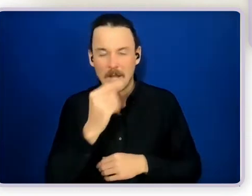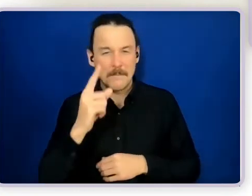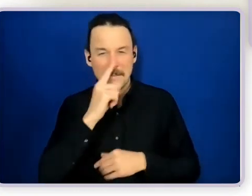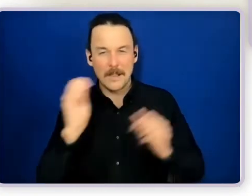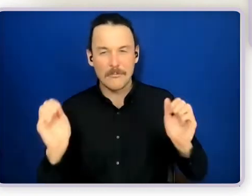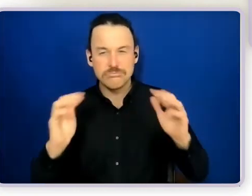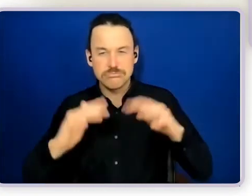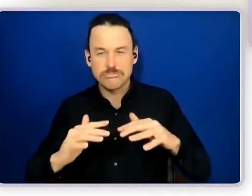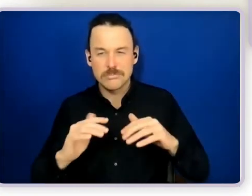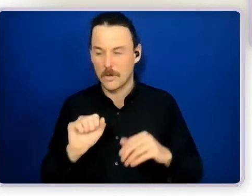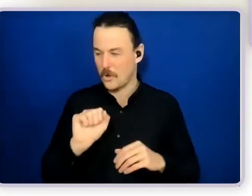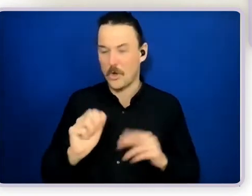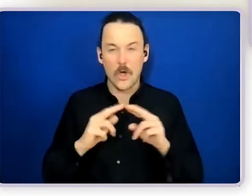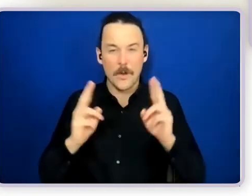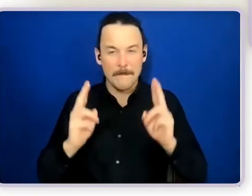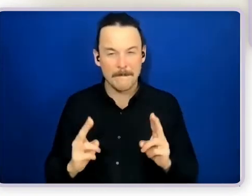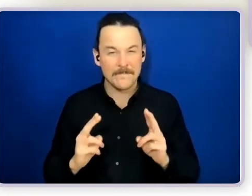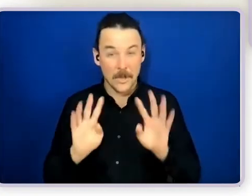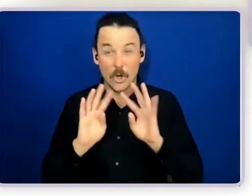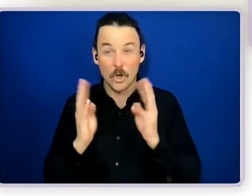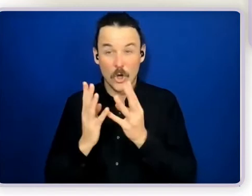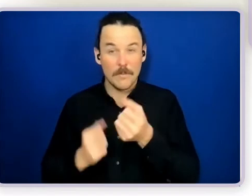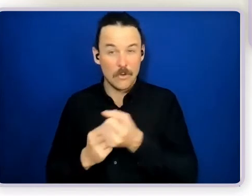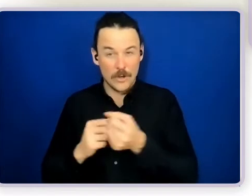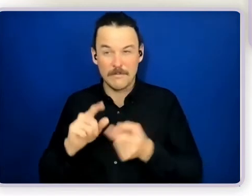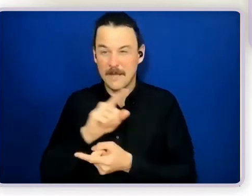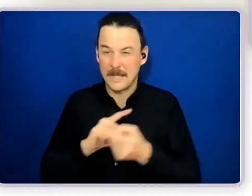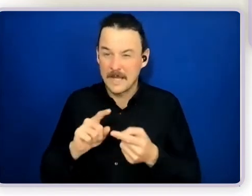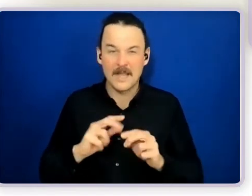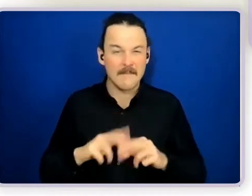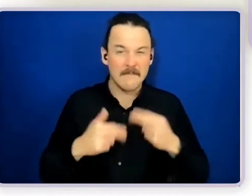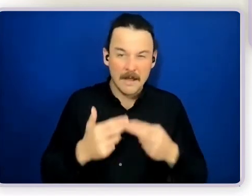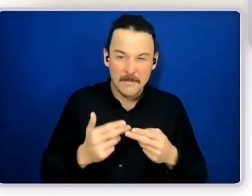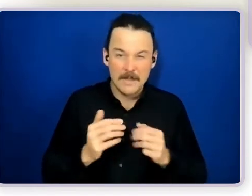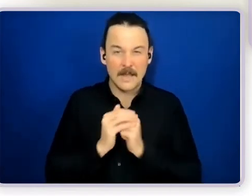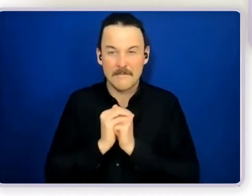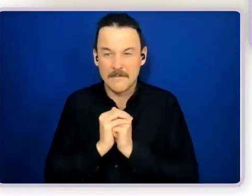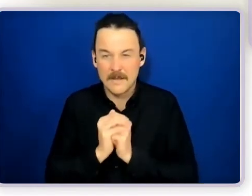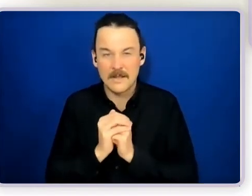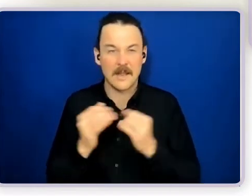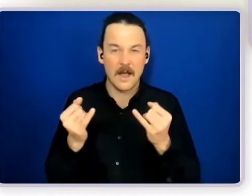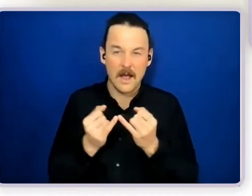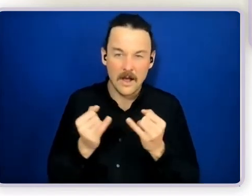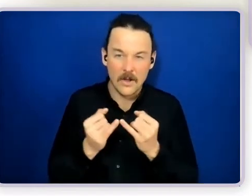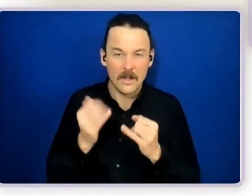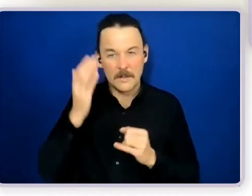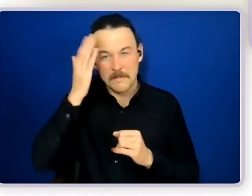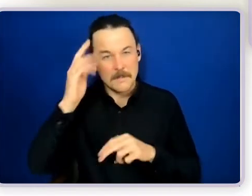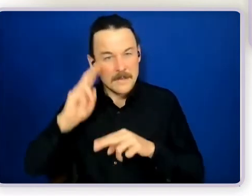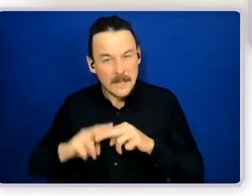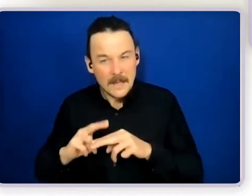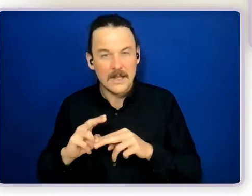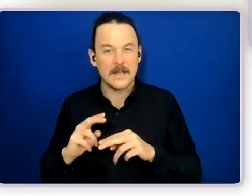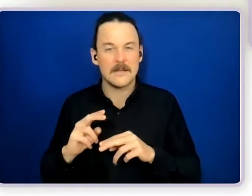of support meeting there, being facilitated, and she has family, friends, uncle, mum and dad, an ex-support worker,